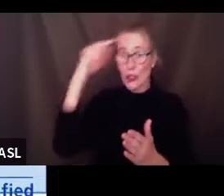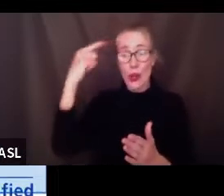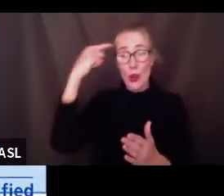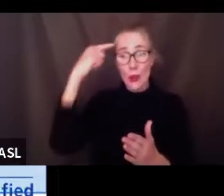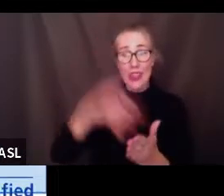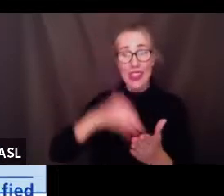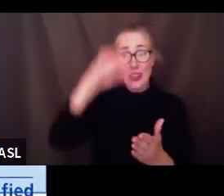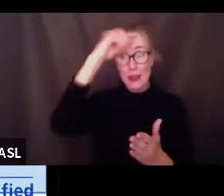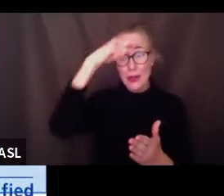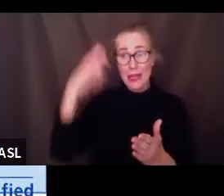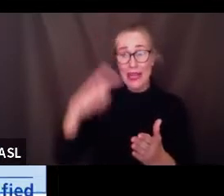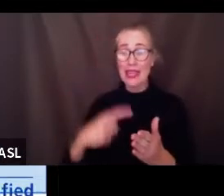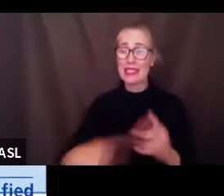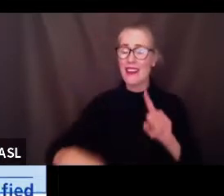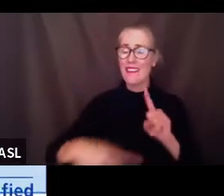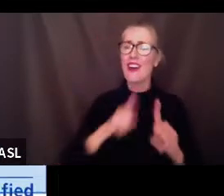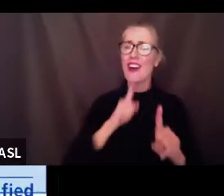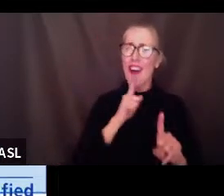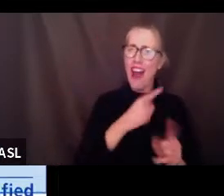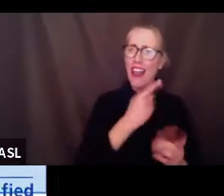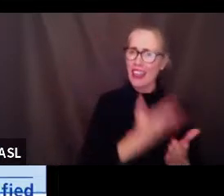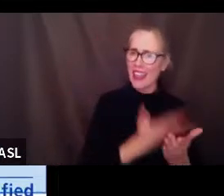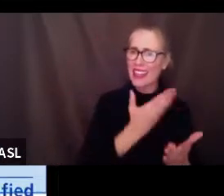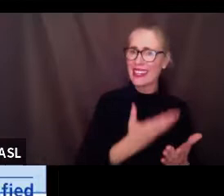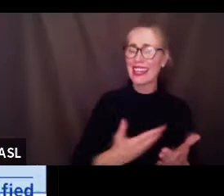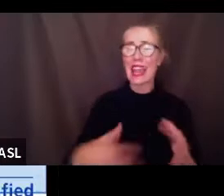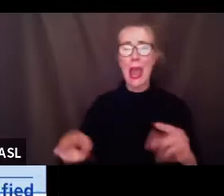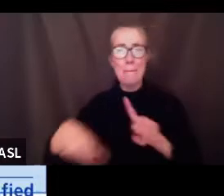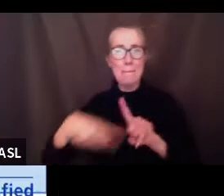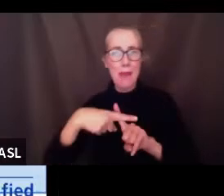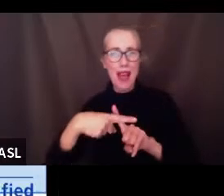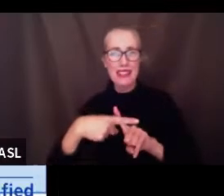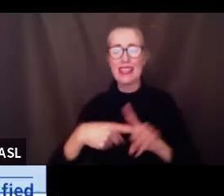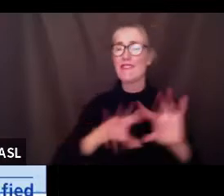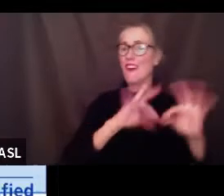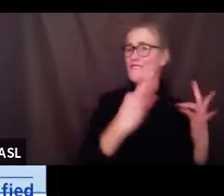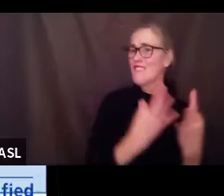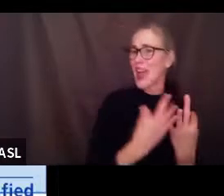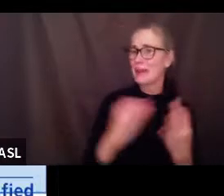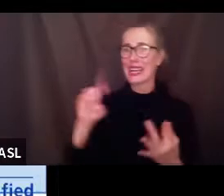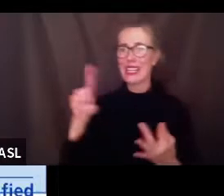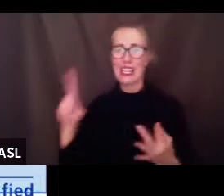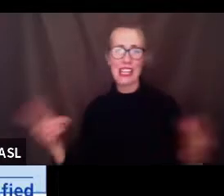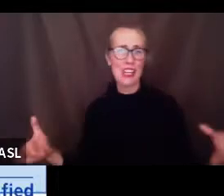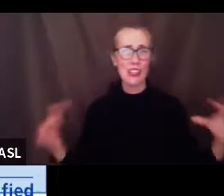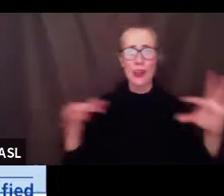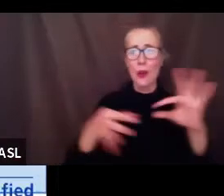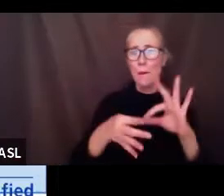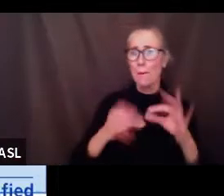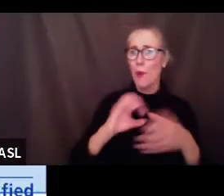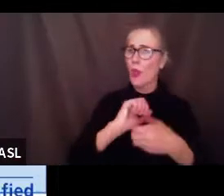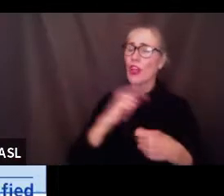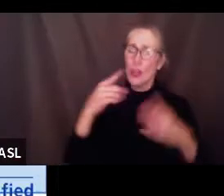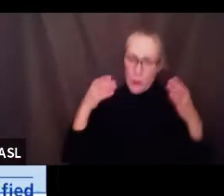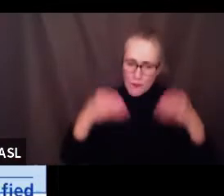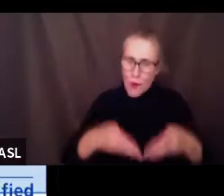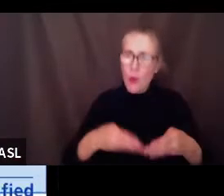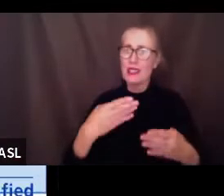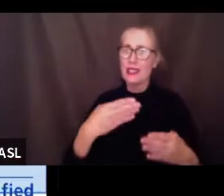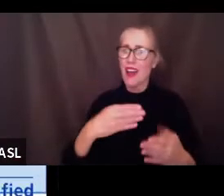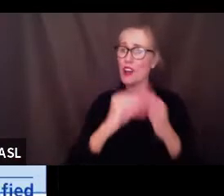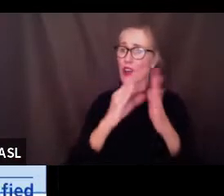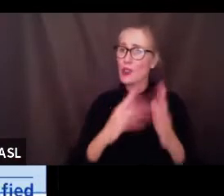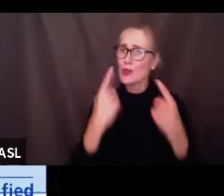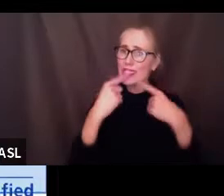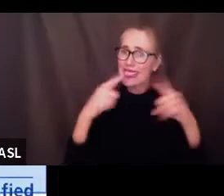positive relationship between educators and families in which the well-being of the student is the focus. We believe that when students experience